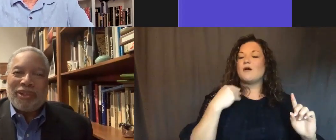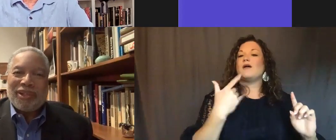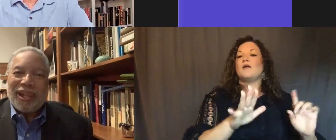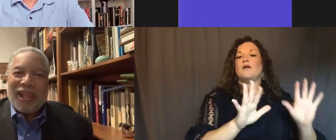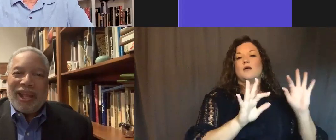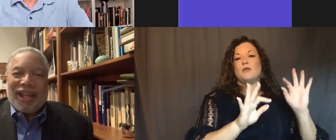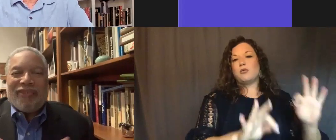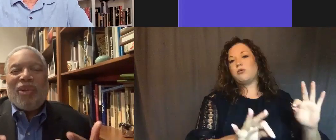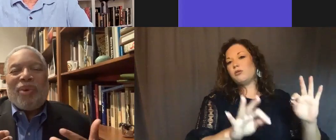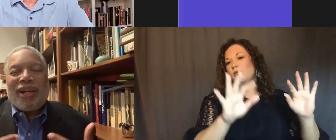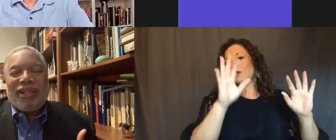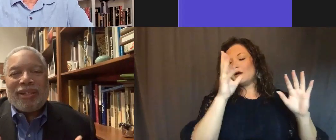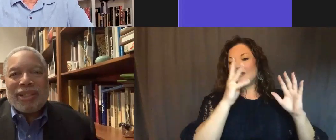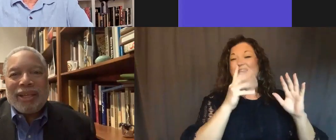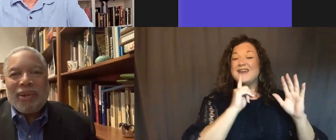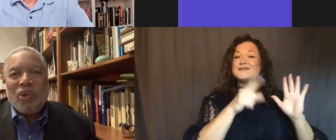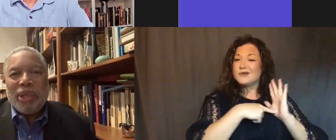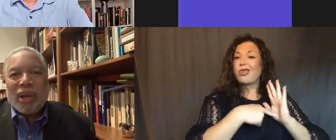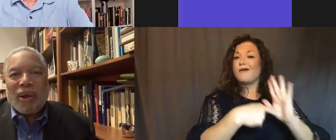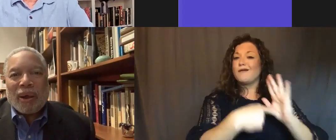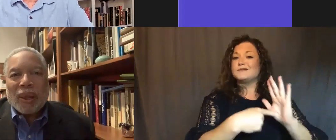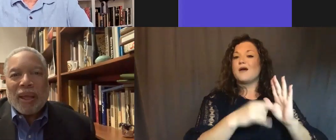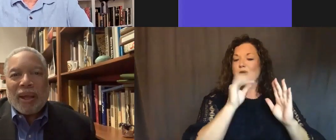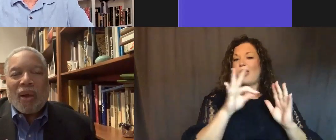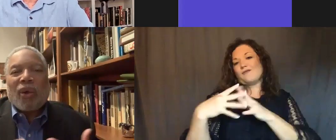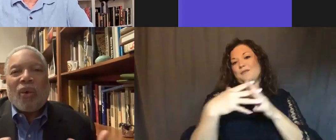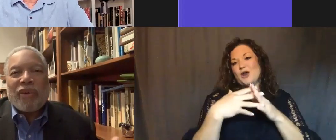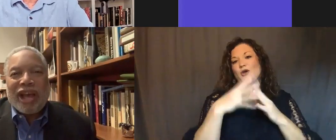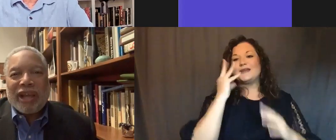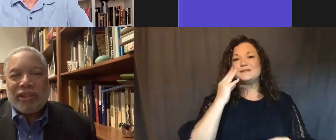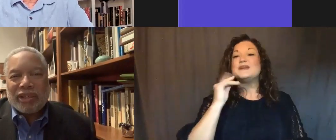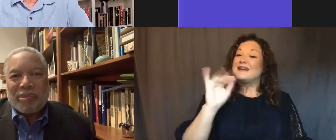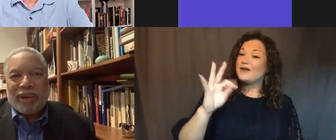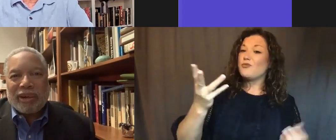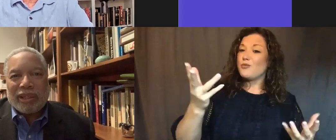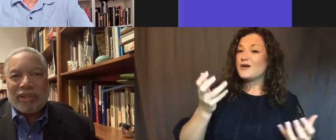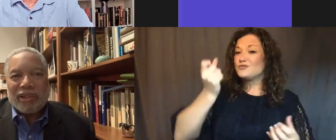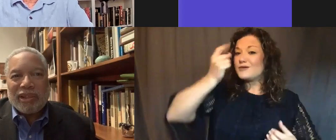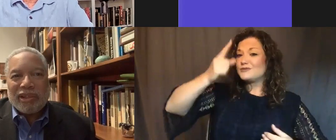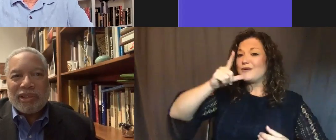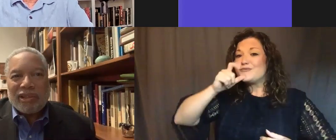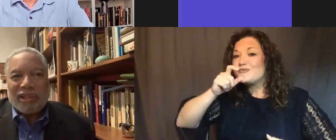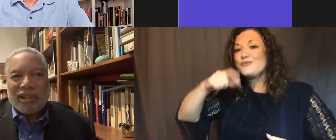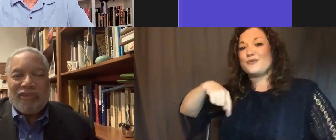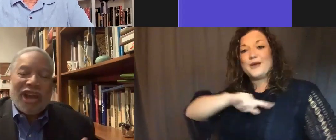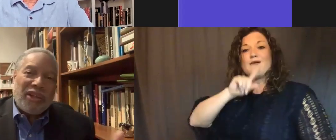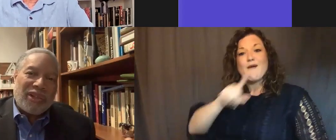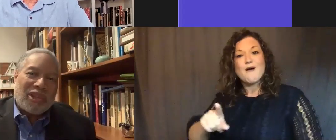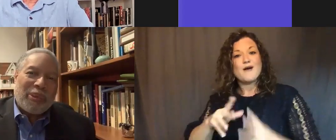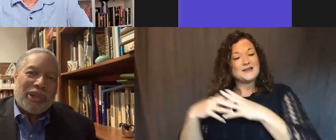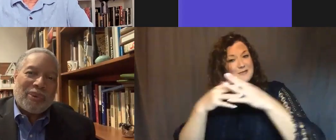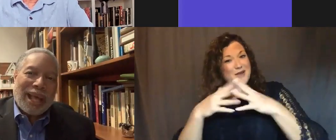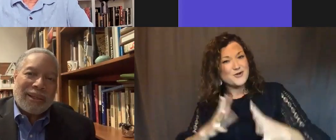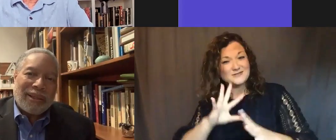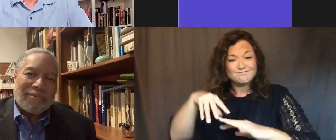experience. If you want to understand who we are, our core values as Americans, values